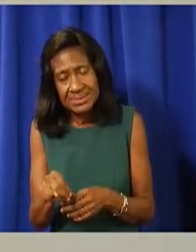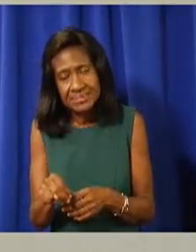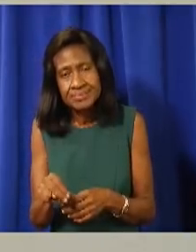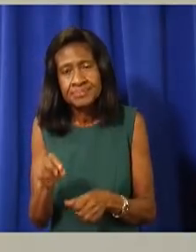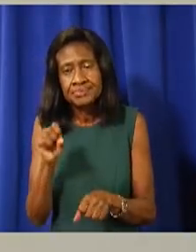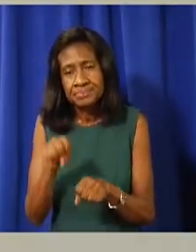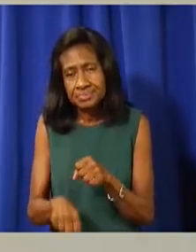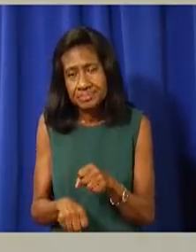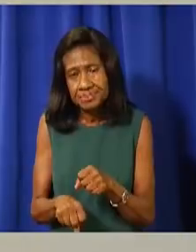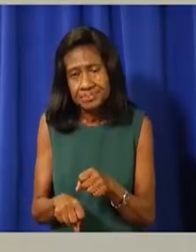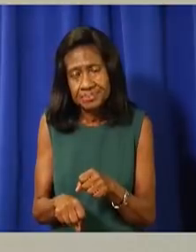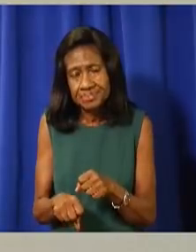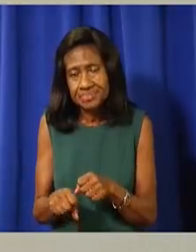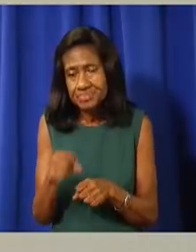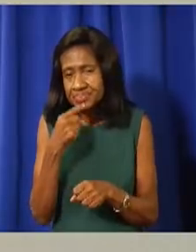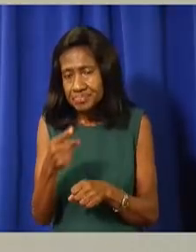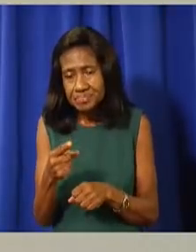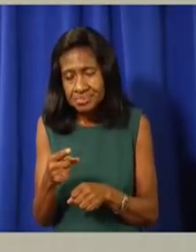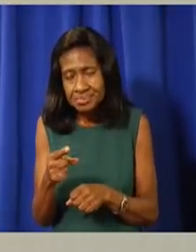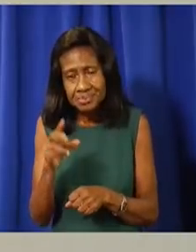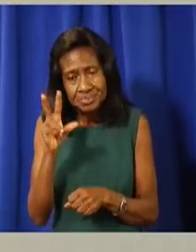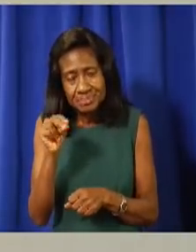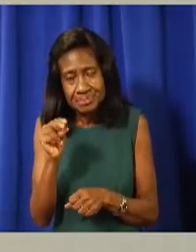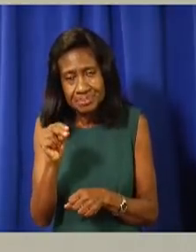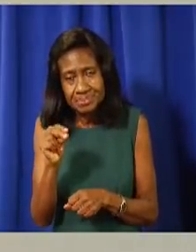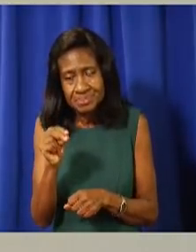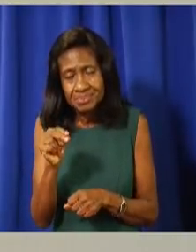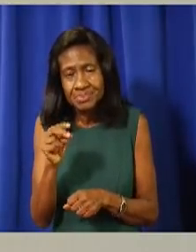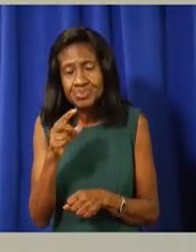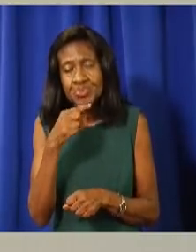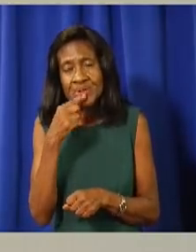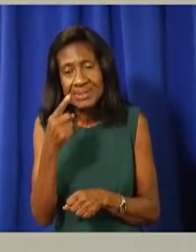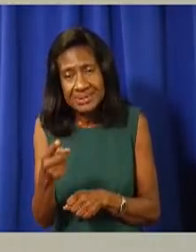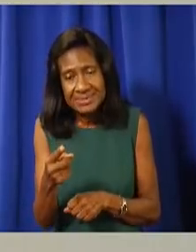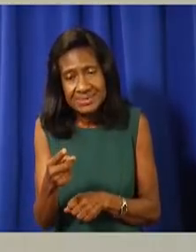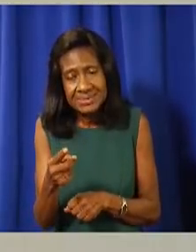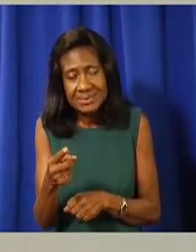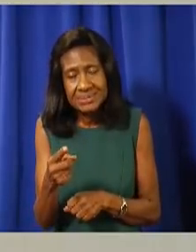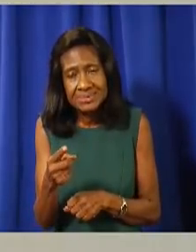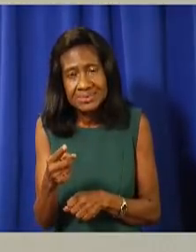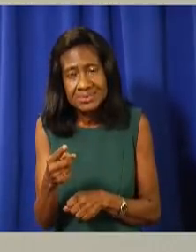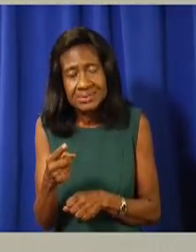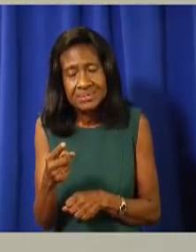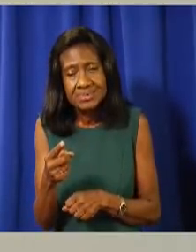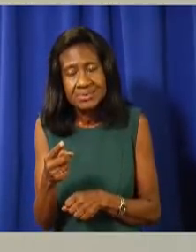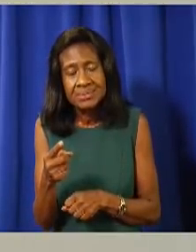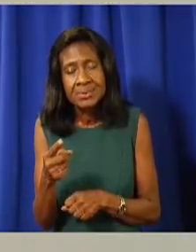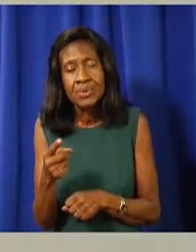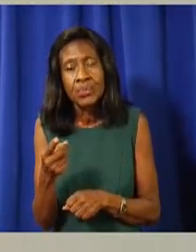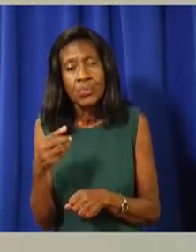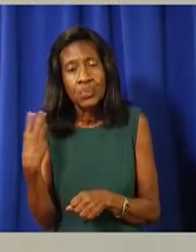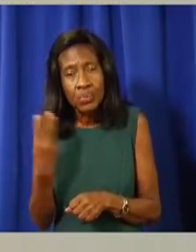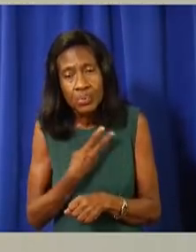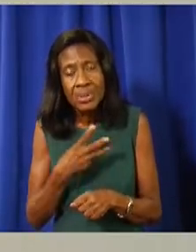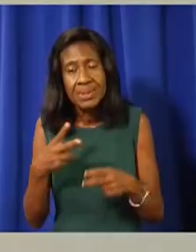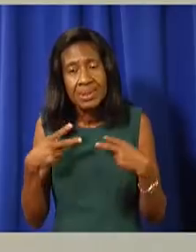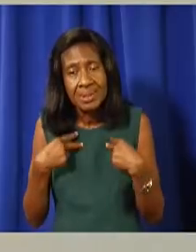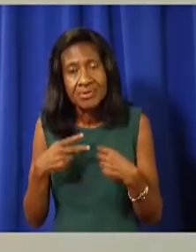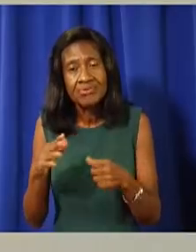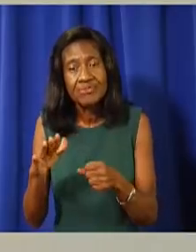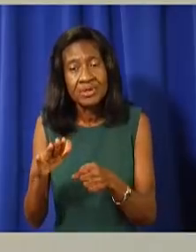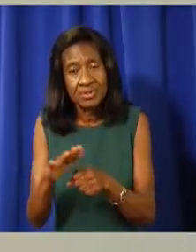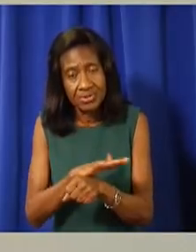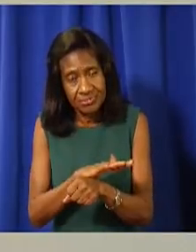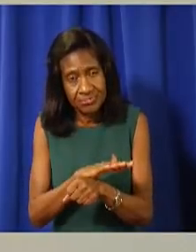to not fall in that trap again. And I have been reliably informed that there are sufficient PPE resources that are already here,